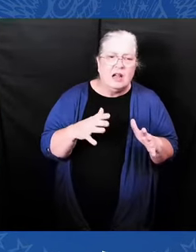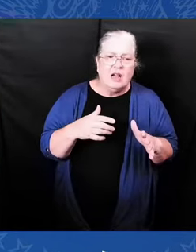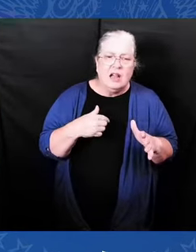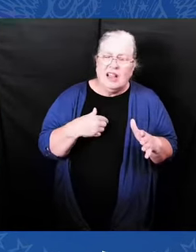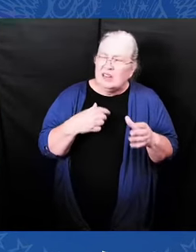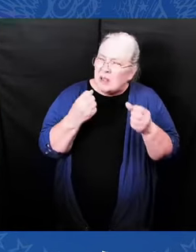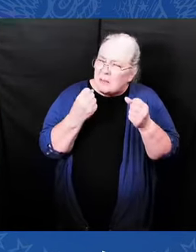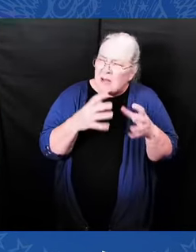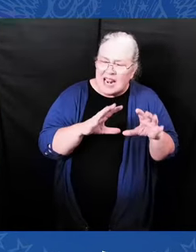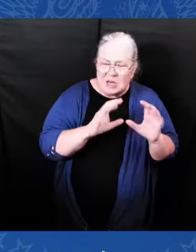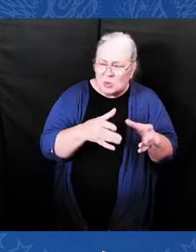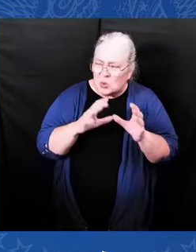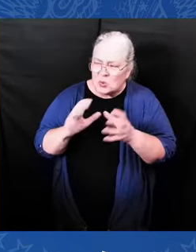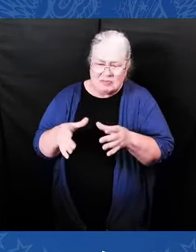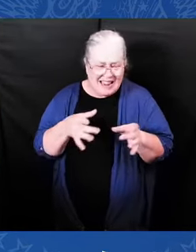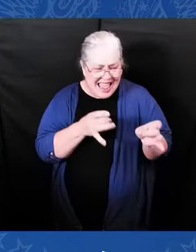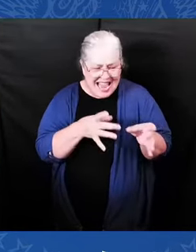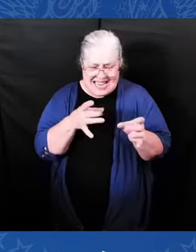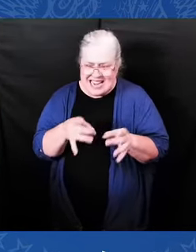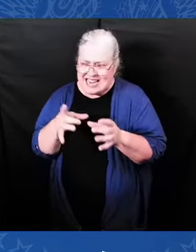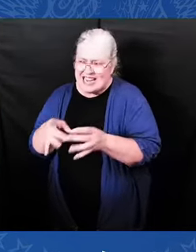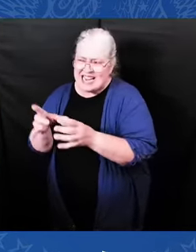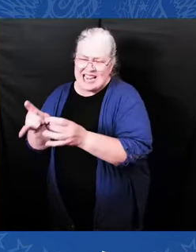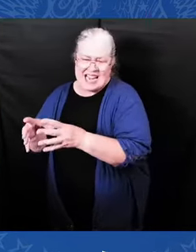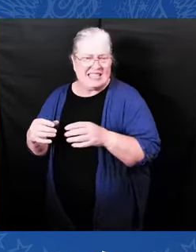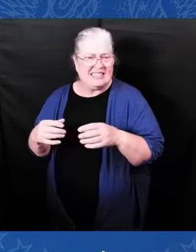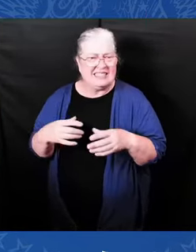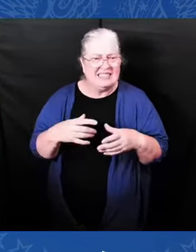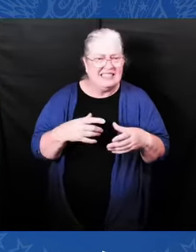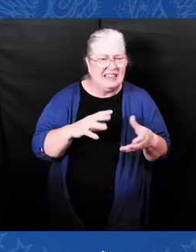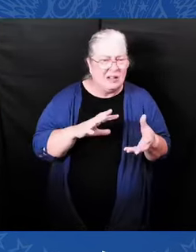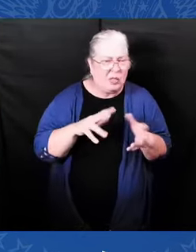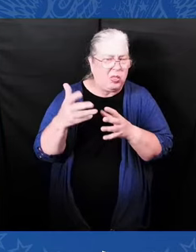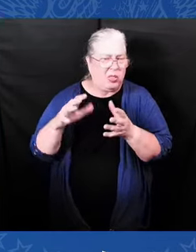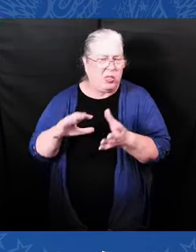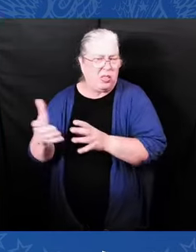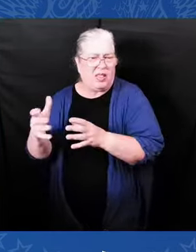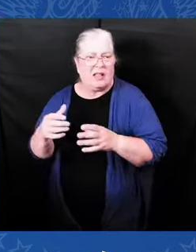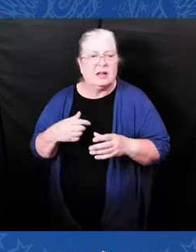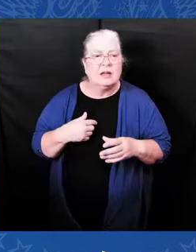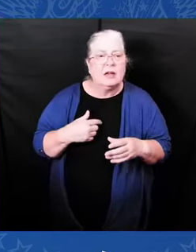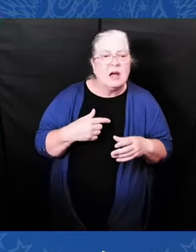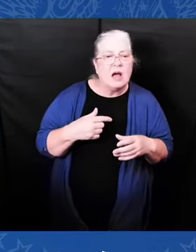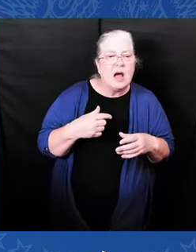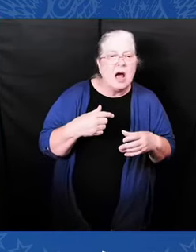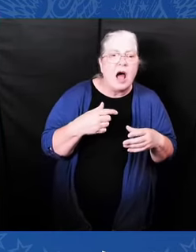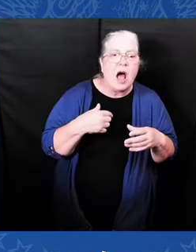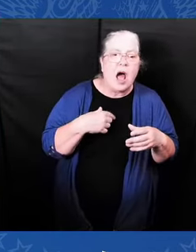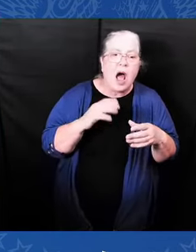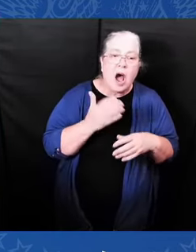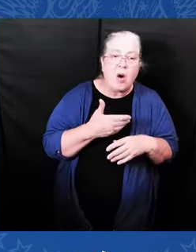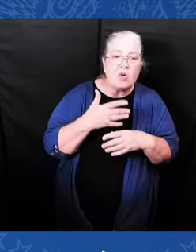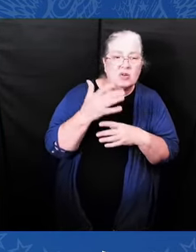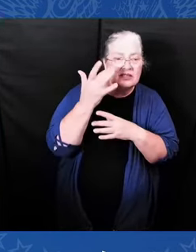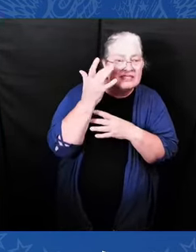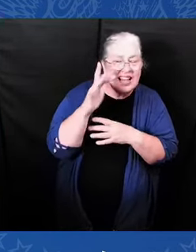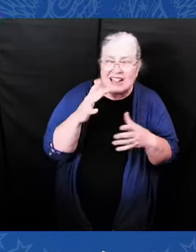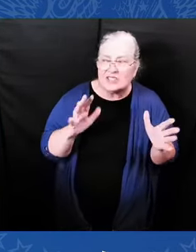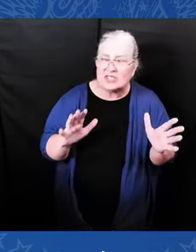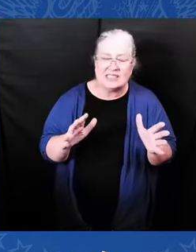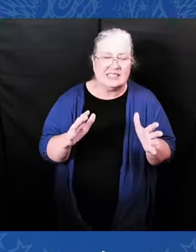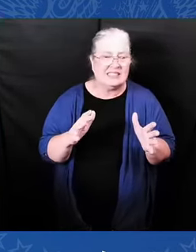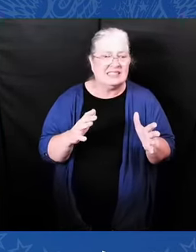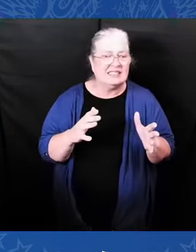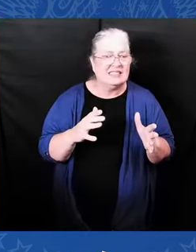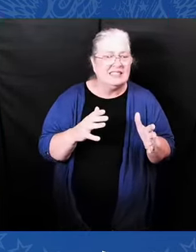is domestic. That's the greatest terrorist that's domestic. Because far too often, it's still the case, you can get